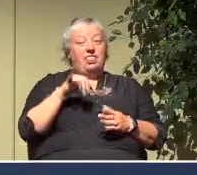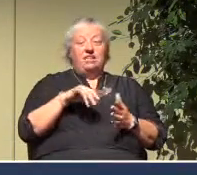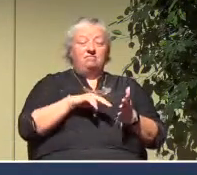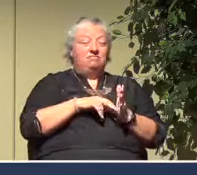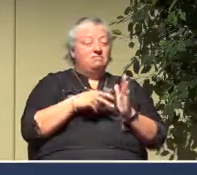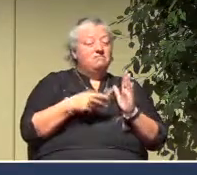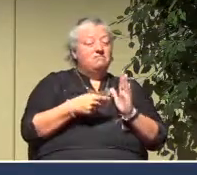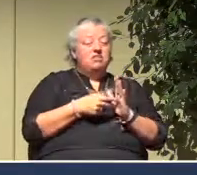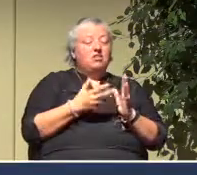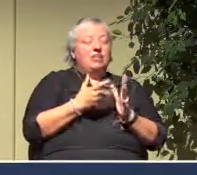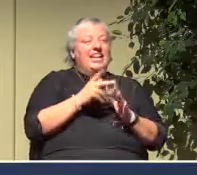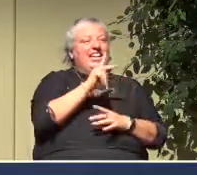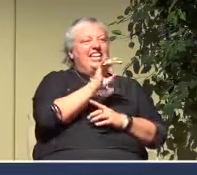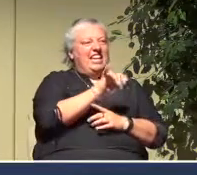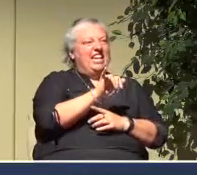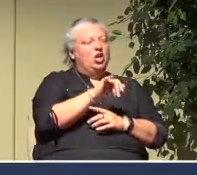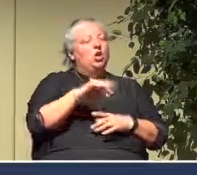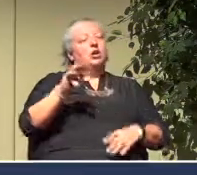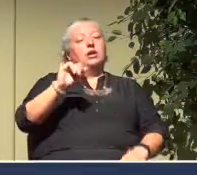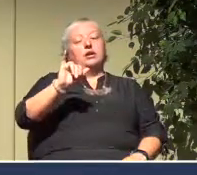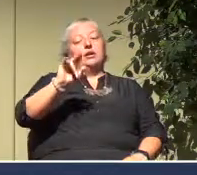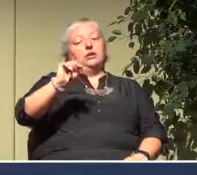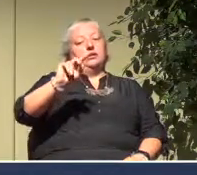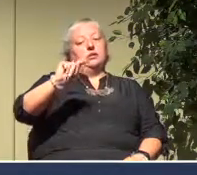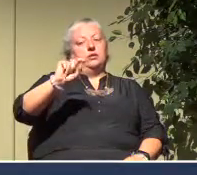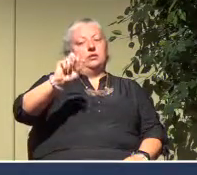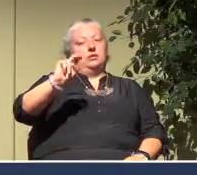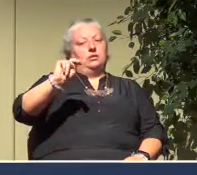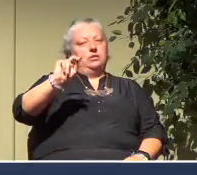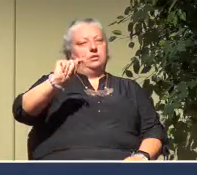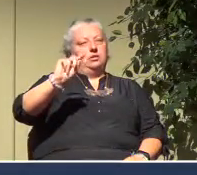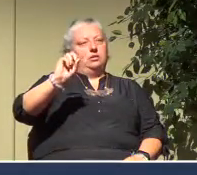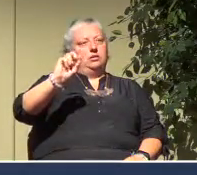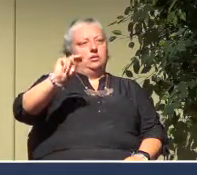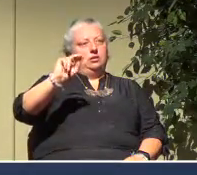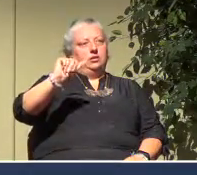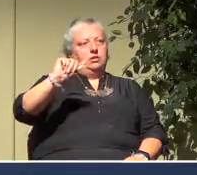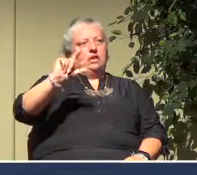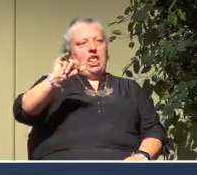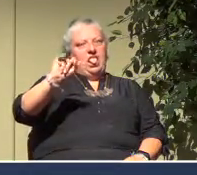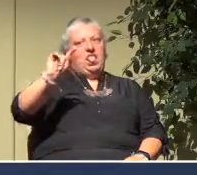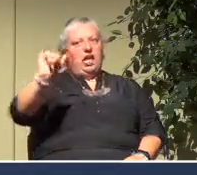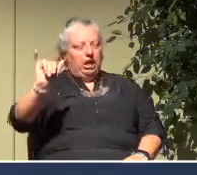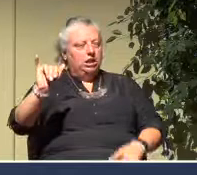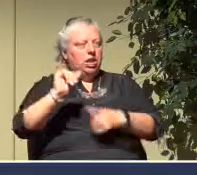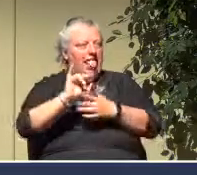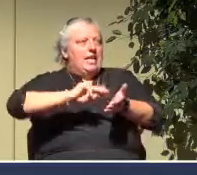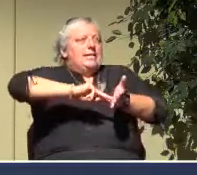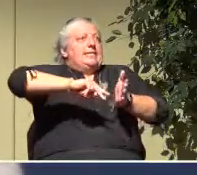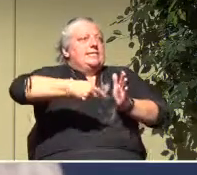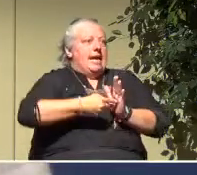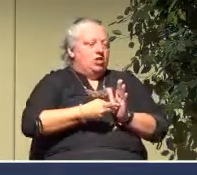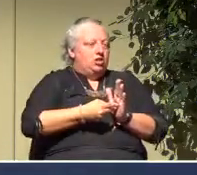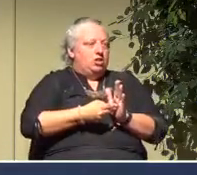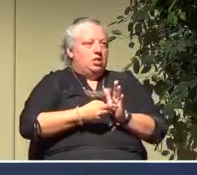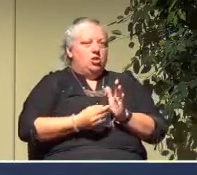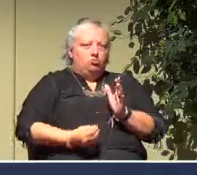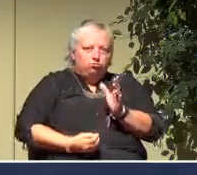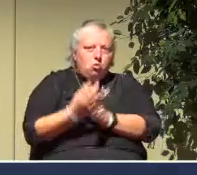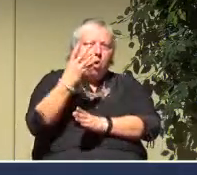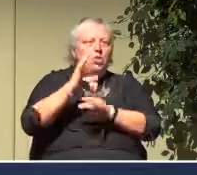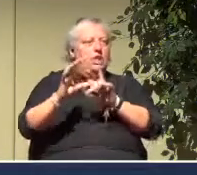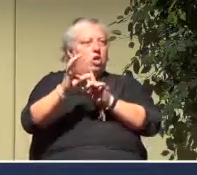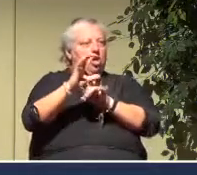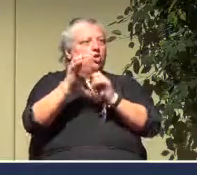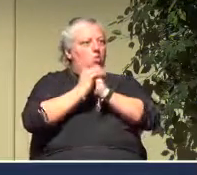Intentionality. To be stepping intentionally into worship and developing and growing the culture of worship around here.